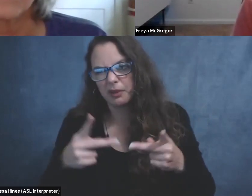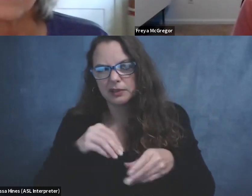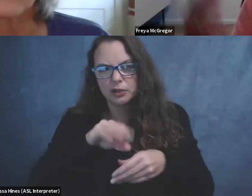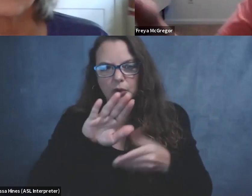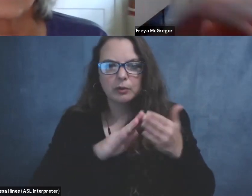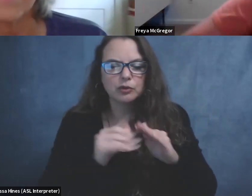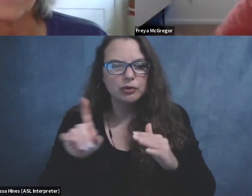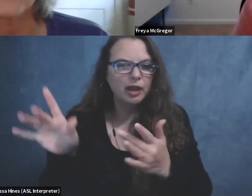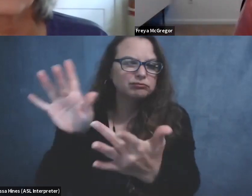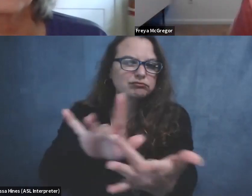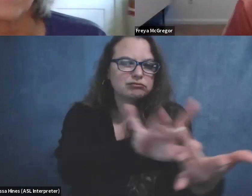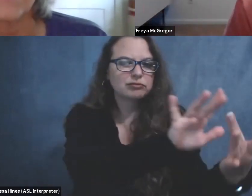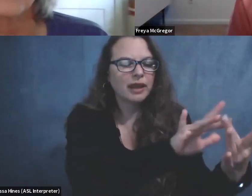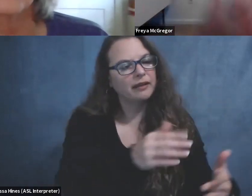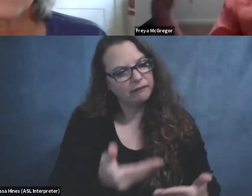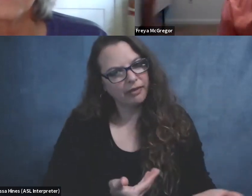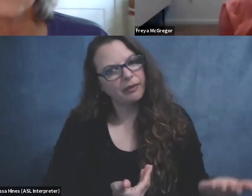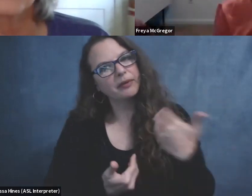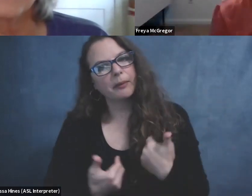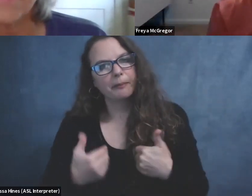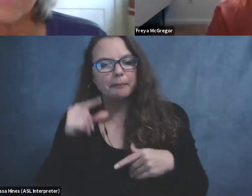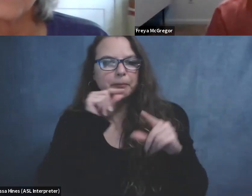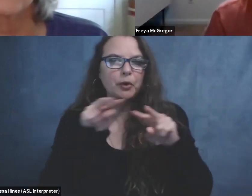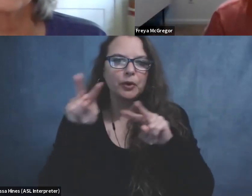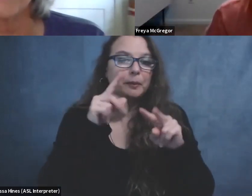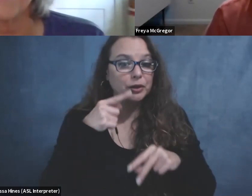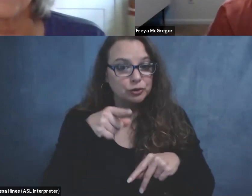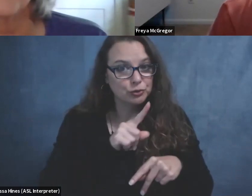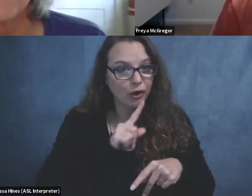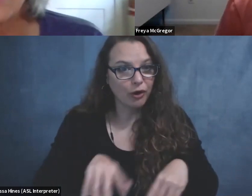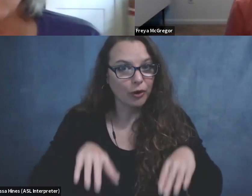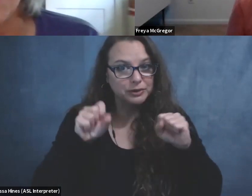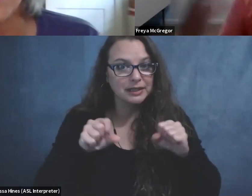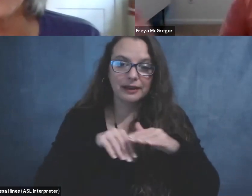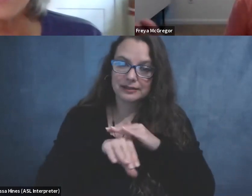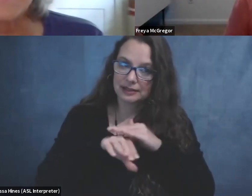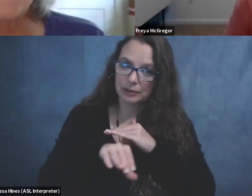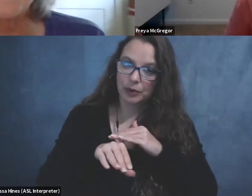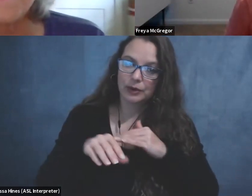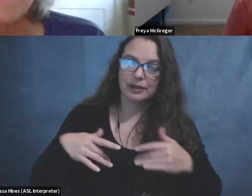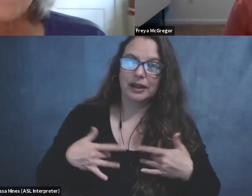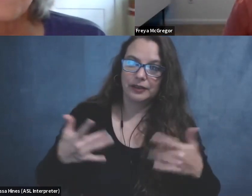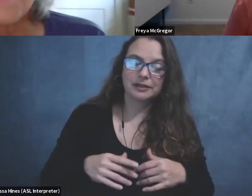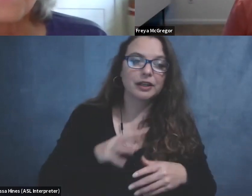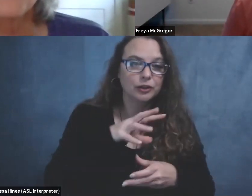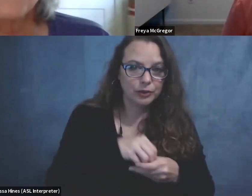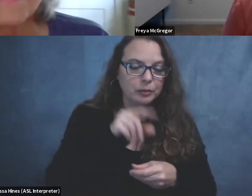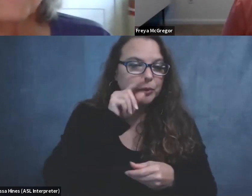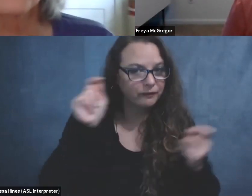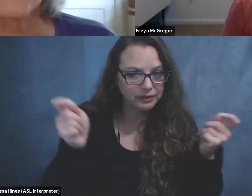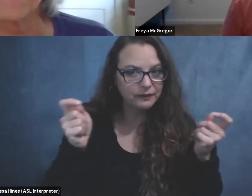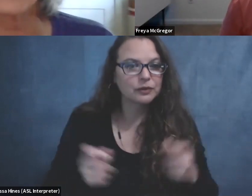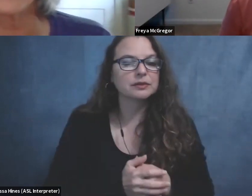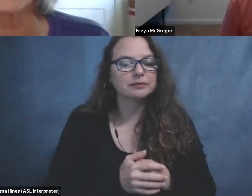reach out and invite to come birding with you because you are hosting accessible outings. Um, that includes bird festivals. Um,